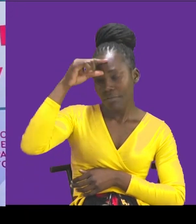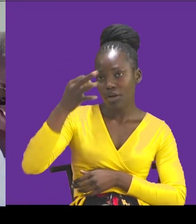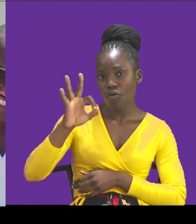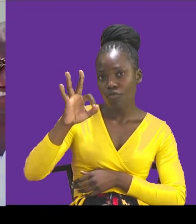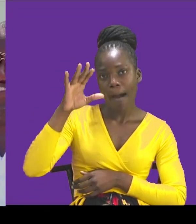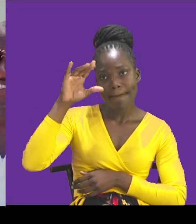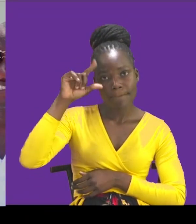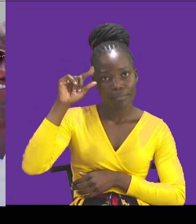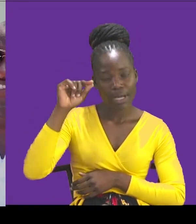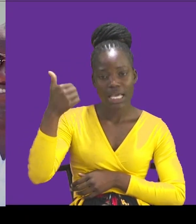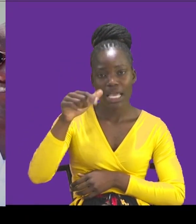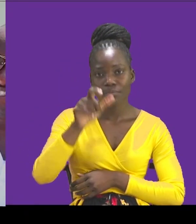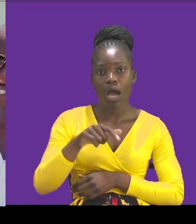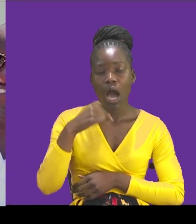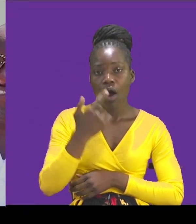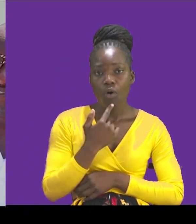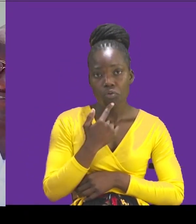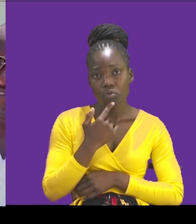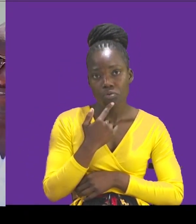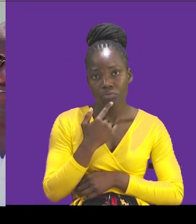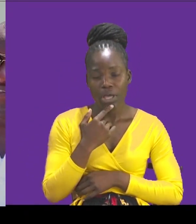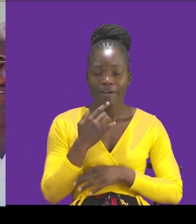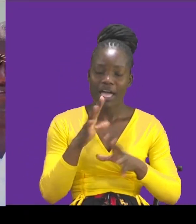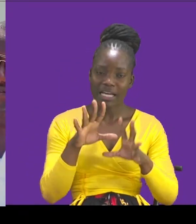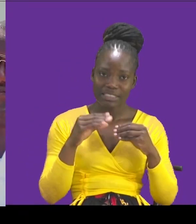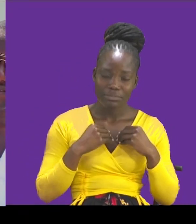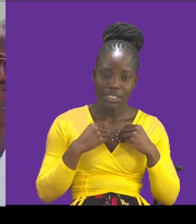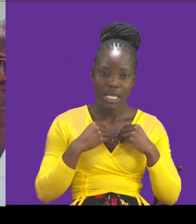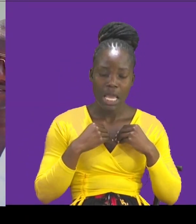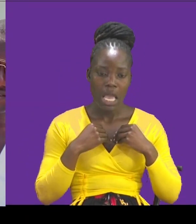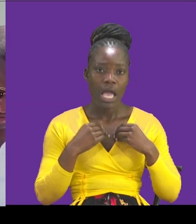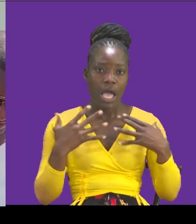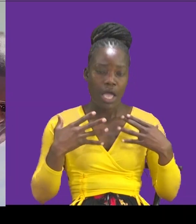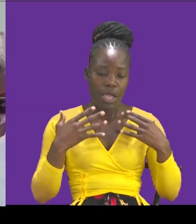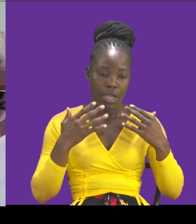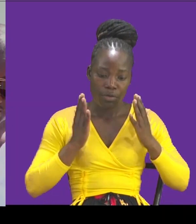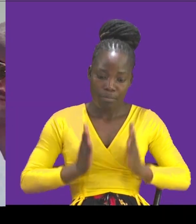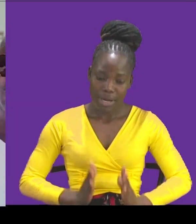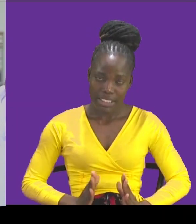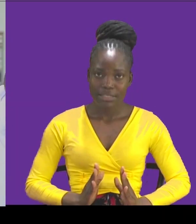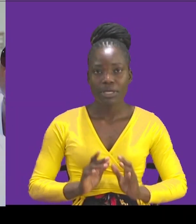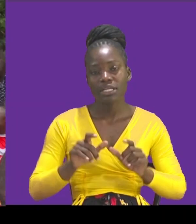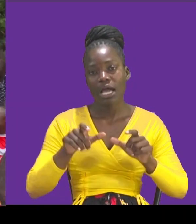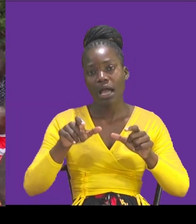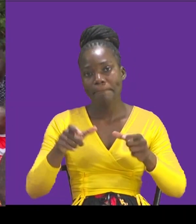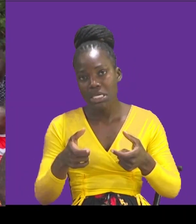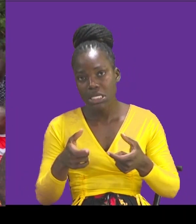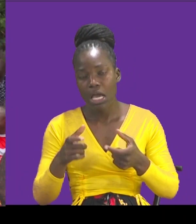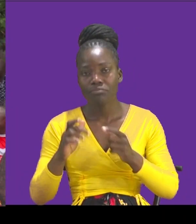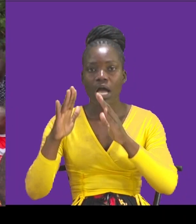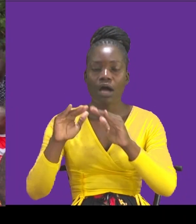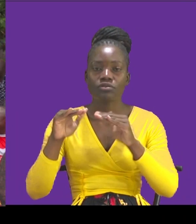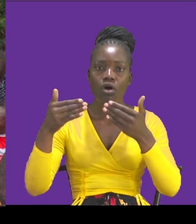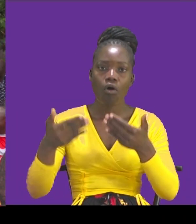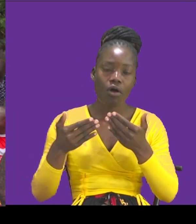Well, anyone who embraces humanity, be it a media house, be it a bus